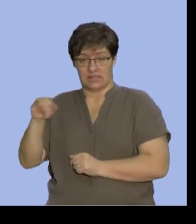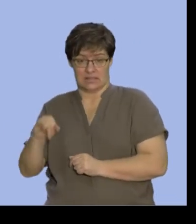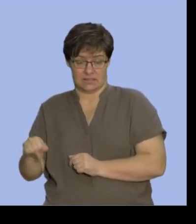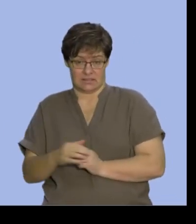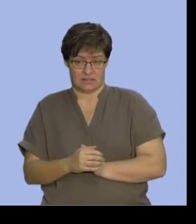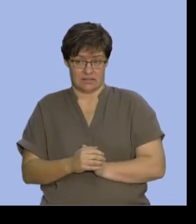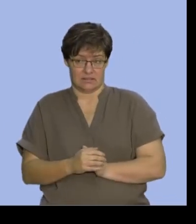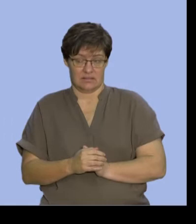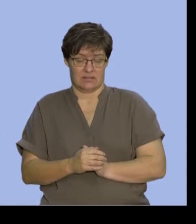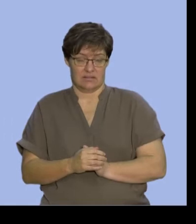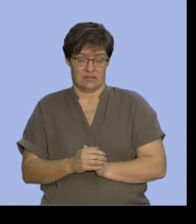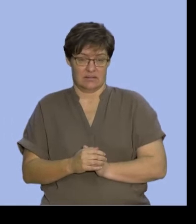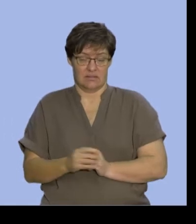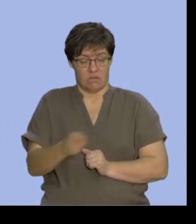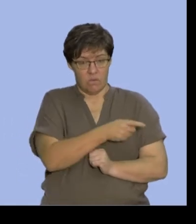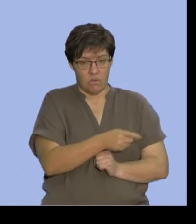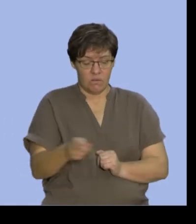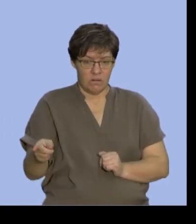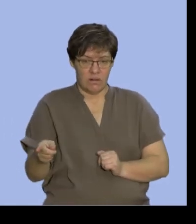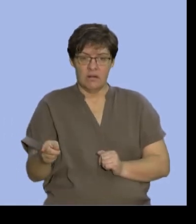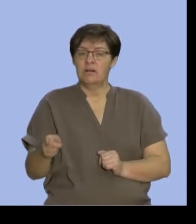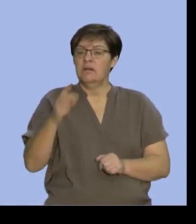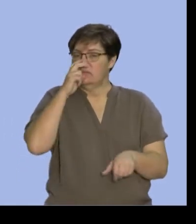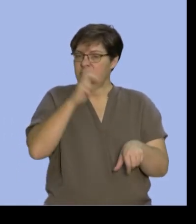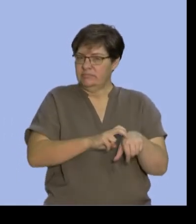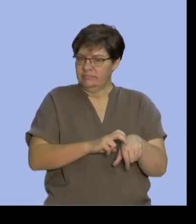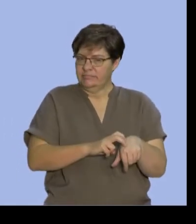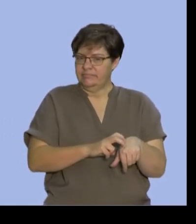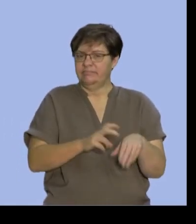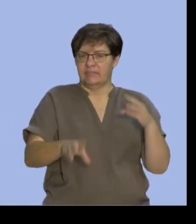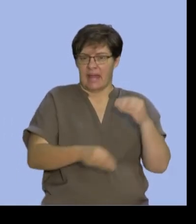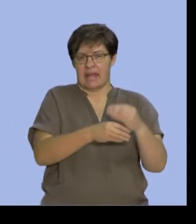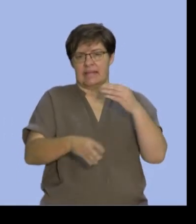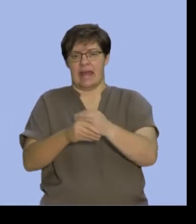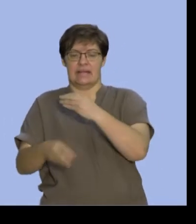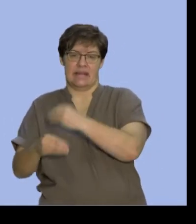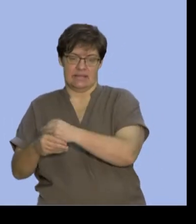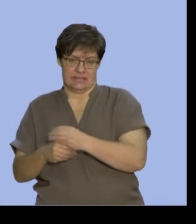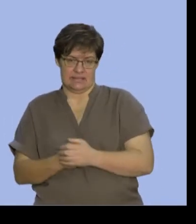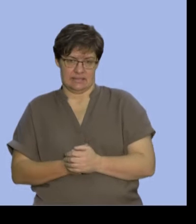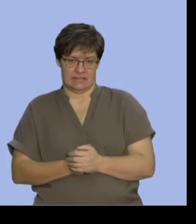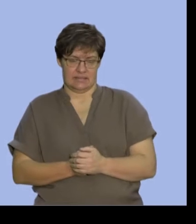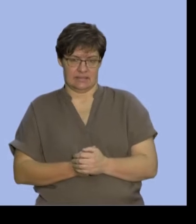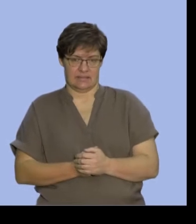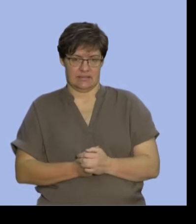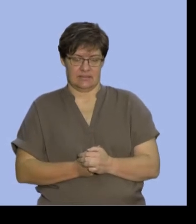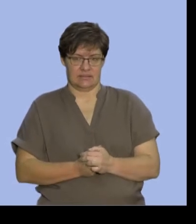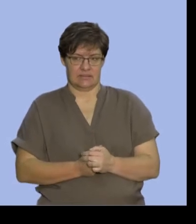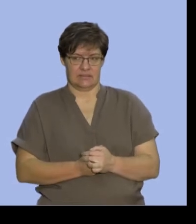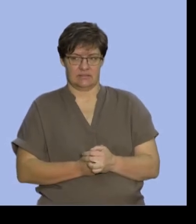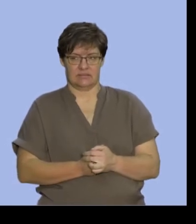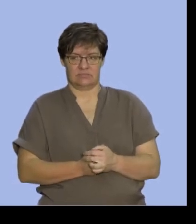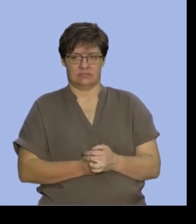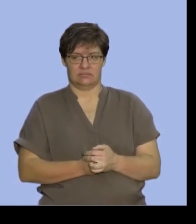all of those, then we would look to see if we couldn't contain all the